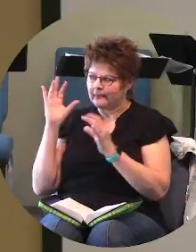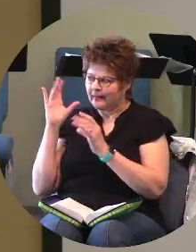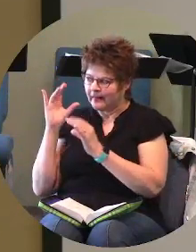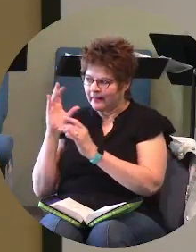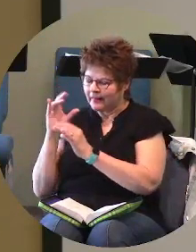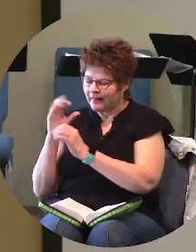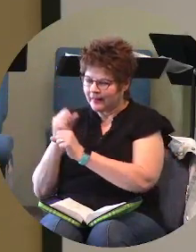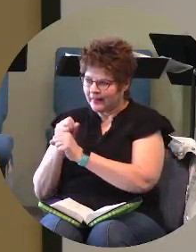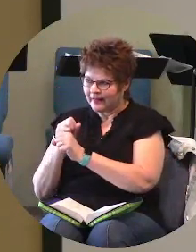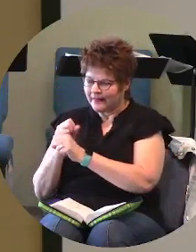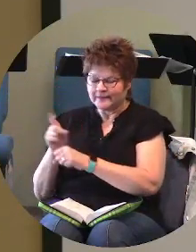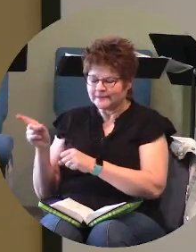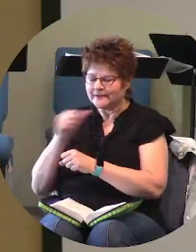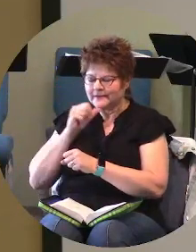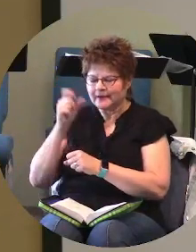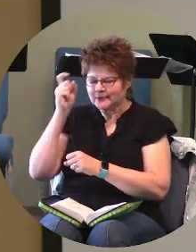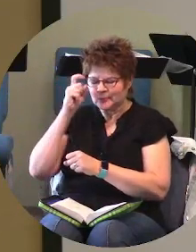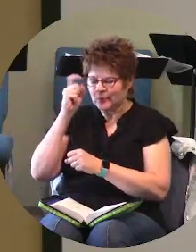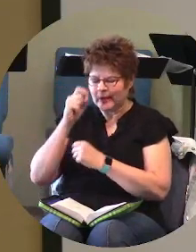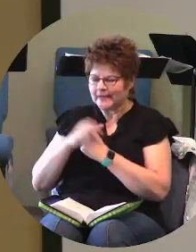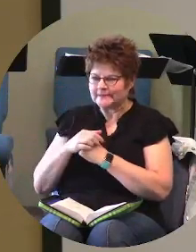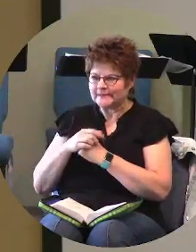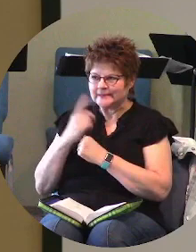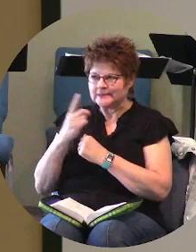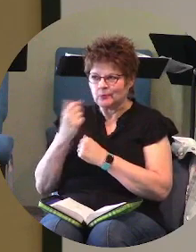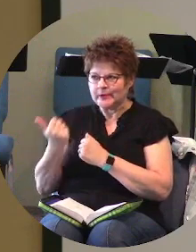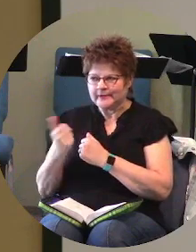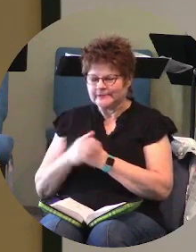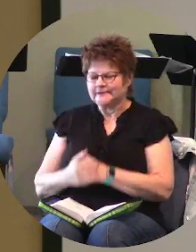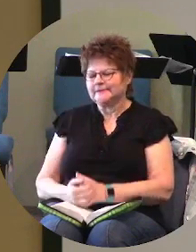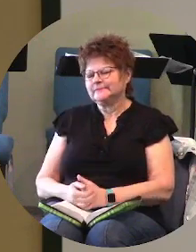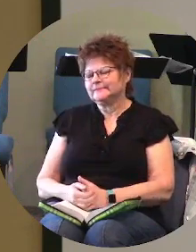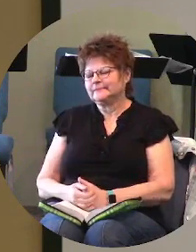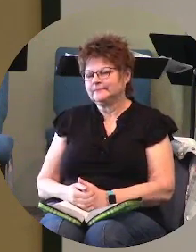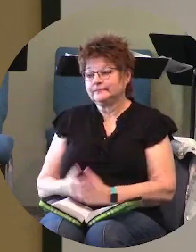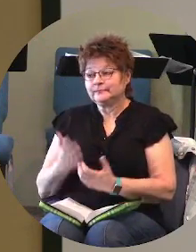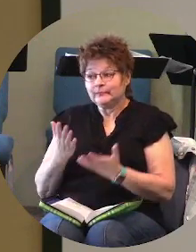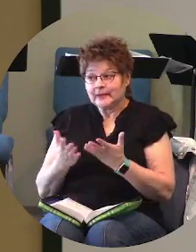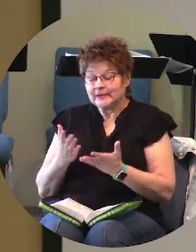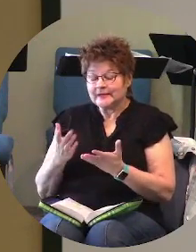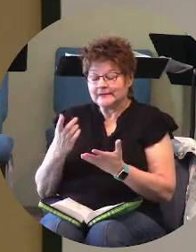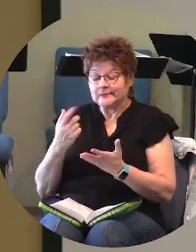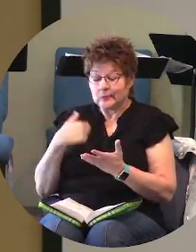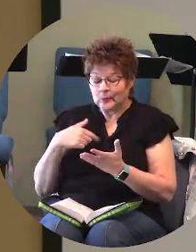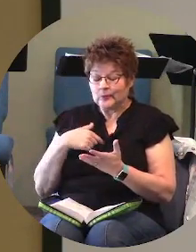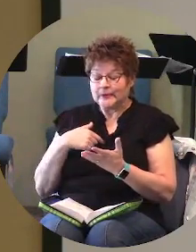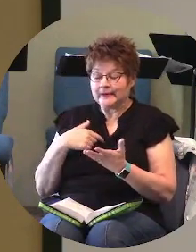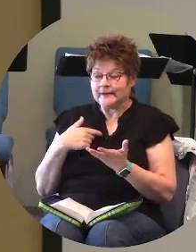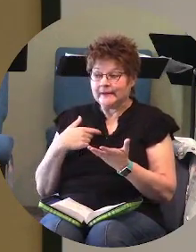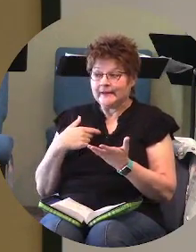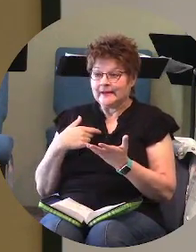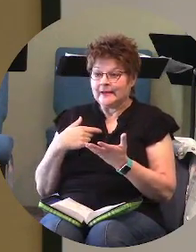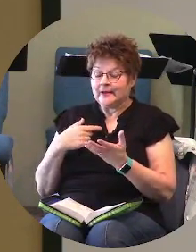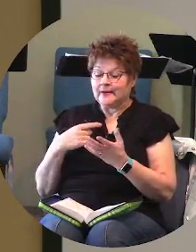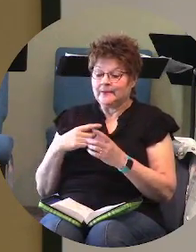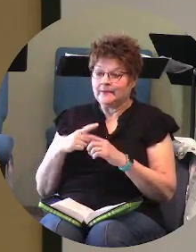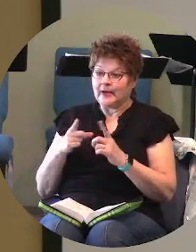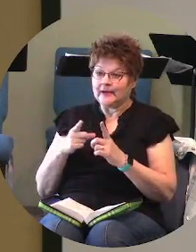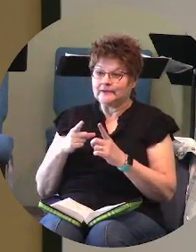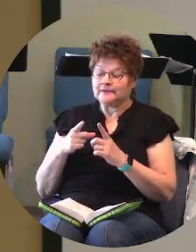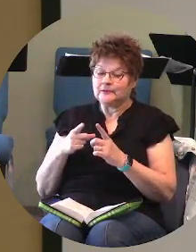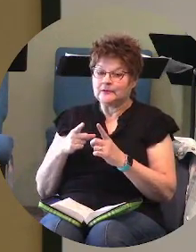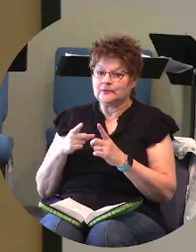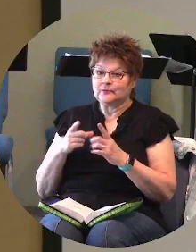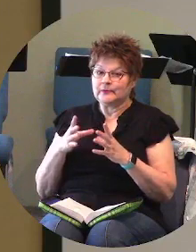who's not as wise as someone else maybe even as we are and yet we've given into that temptation to